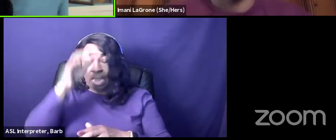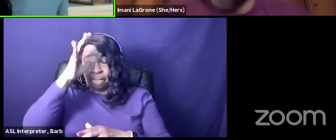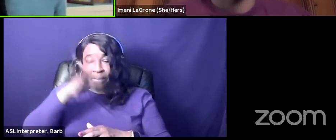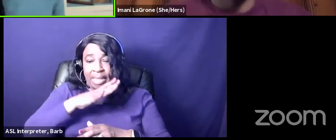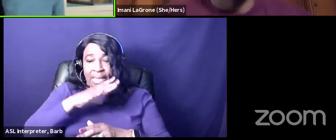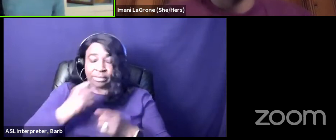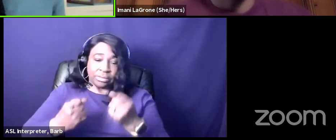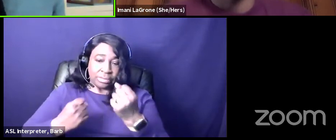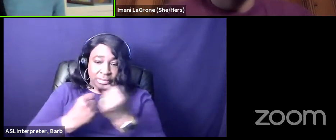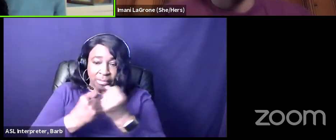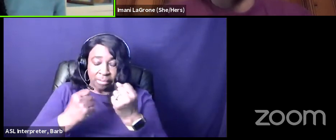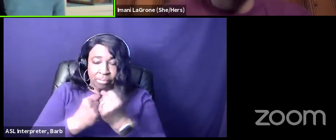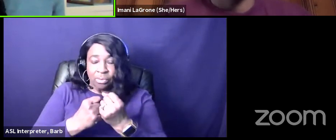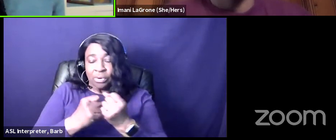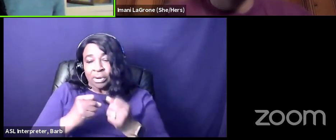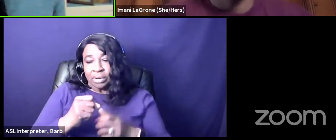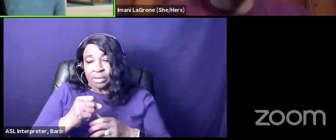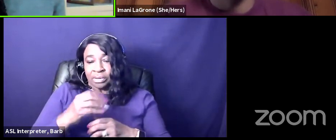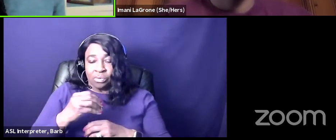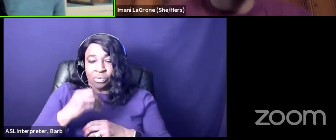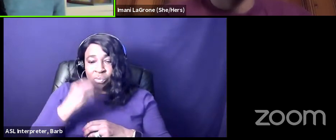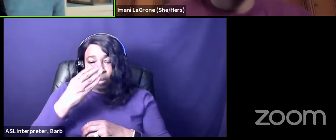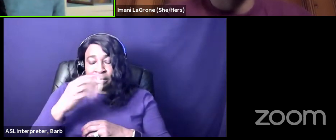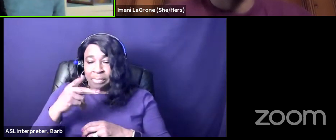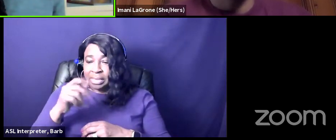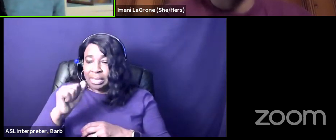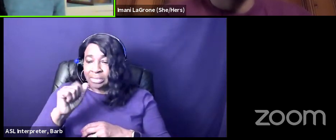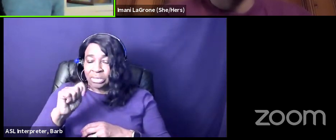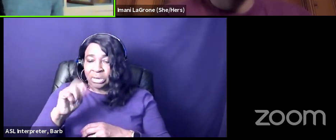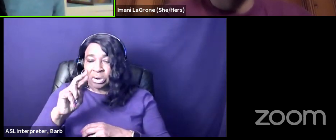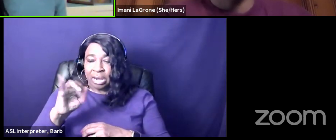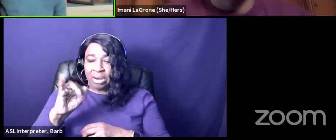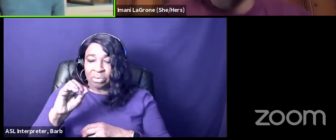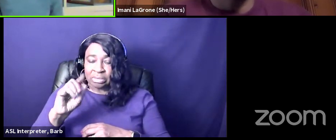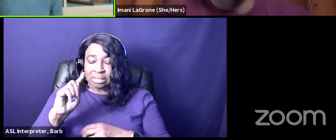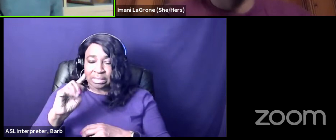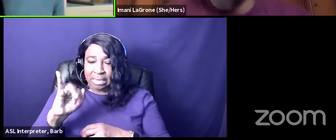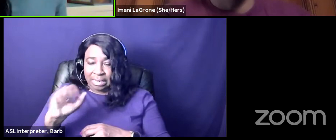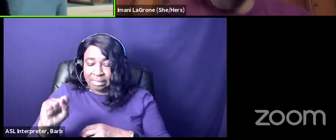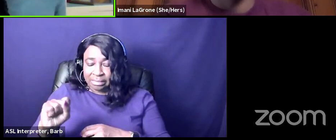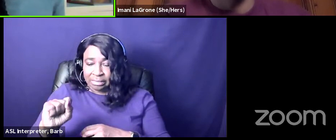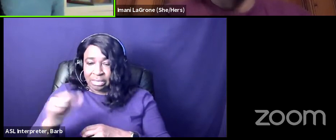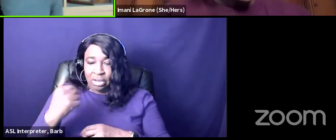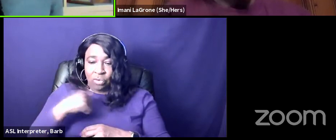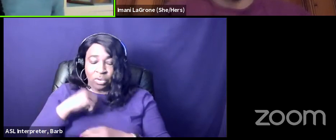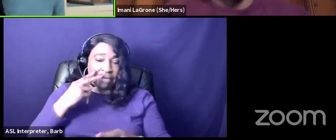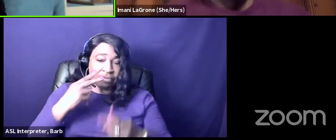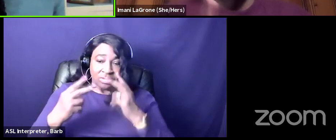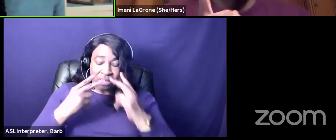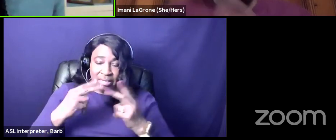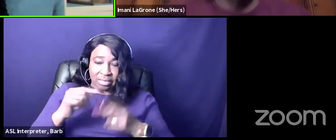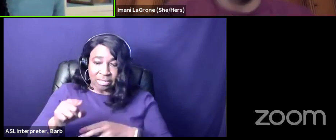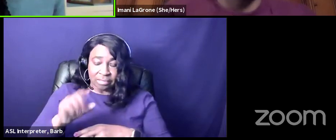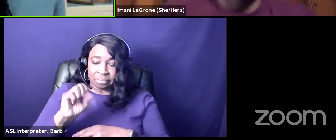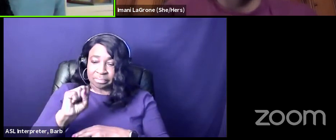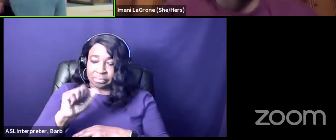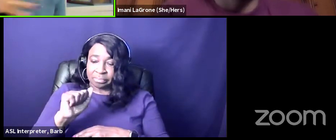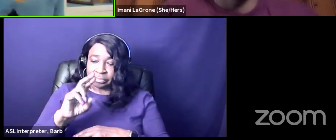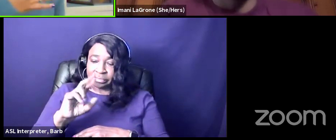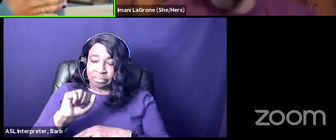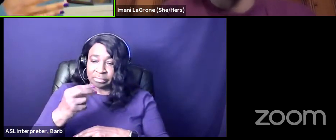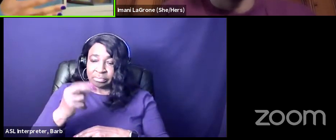white people to uphold white supremacy we've seen it ben carson tim scott you know clarence thomas i mean the list goes on right